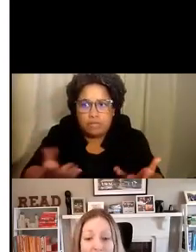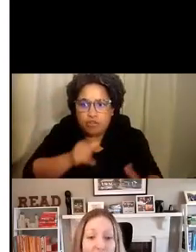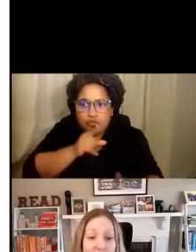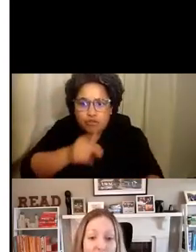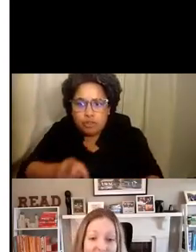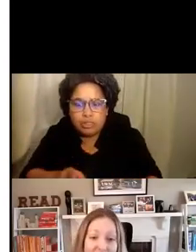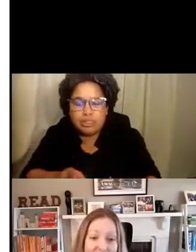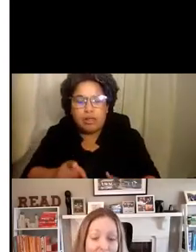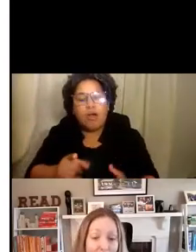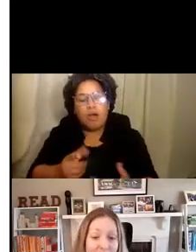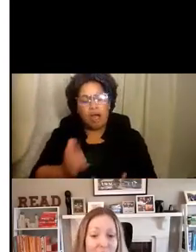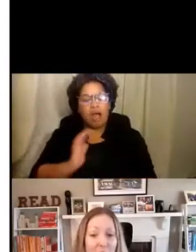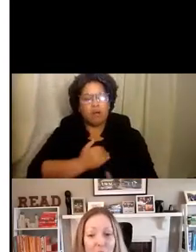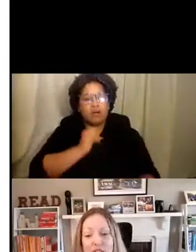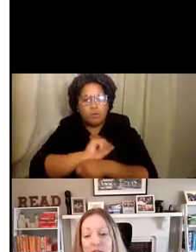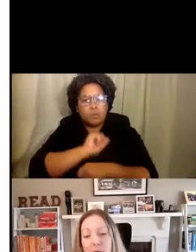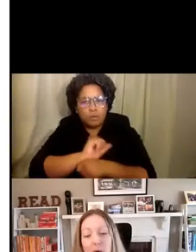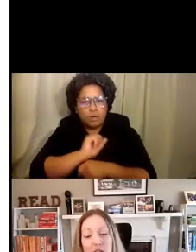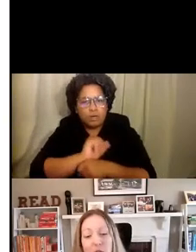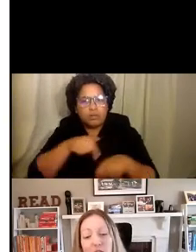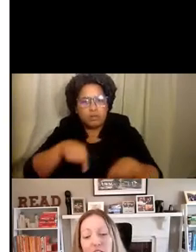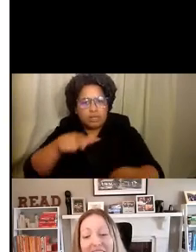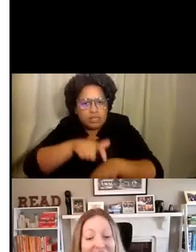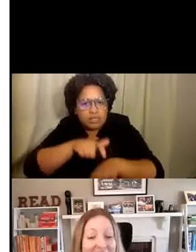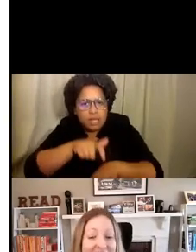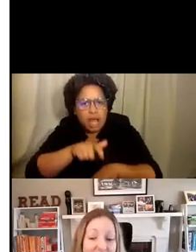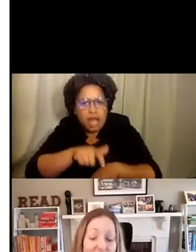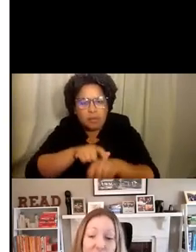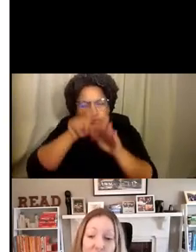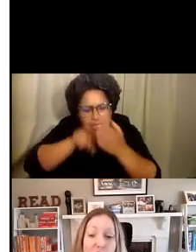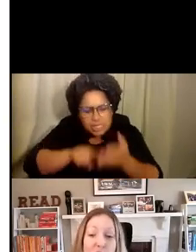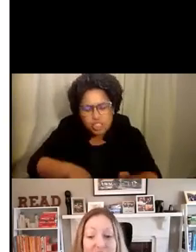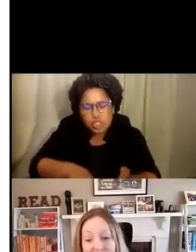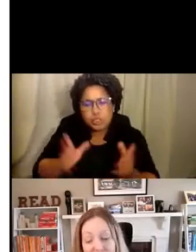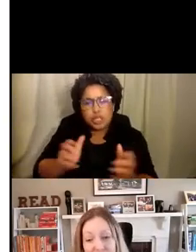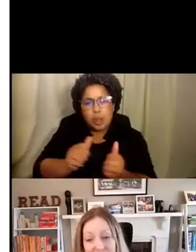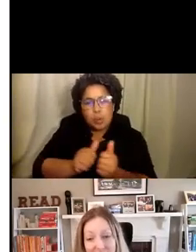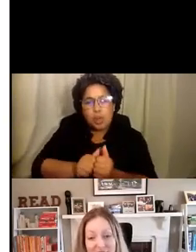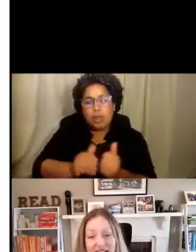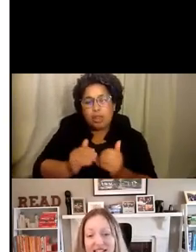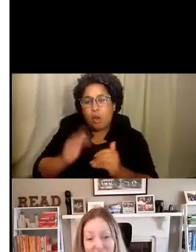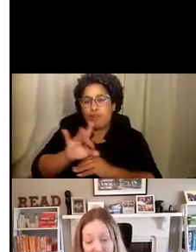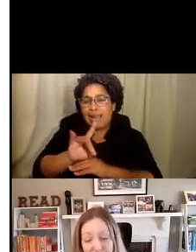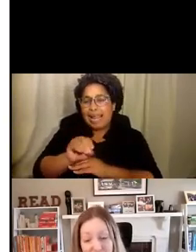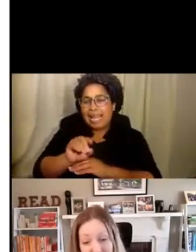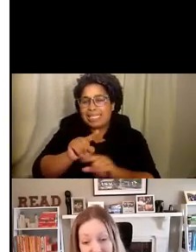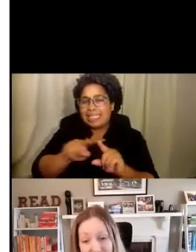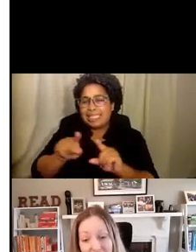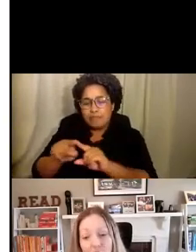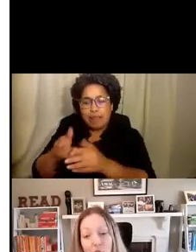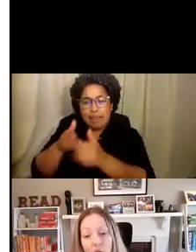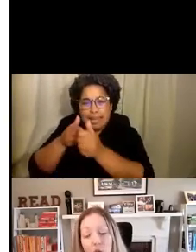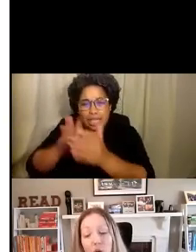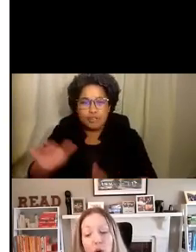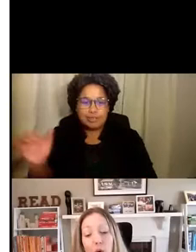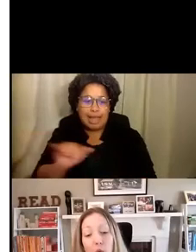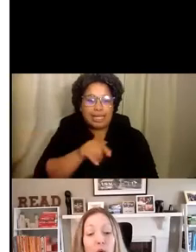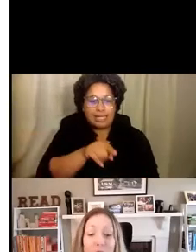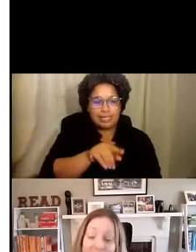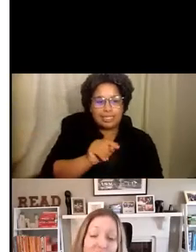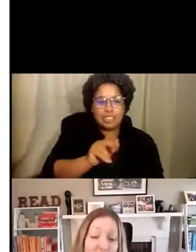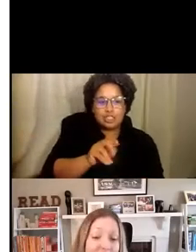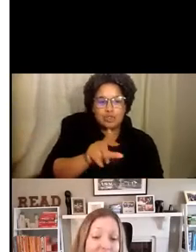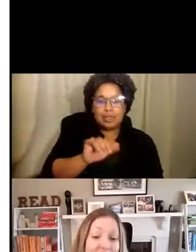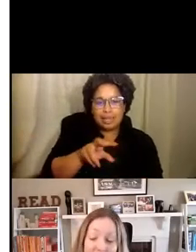work and research on that topic, we spoke with over 80 different social sector leaders like Tulane, who